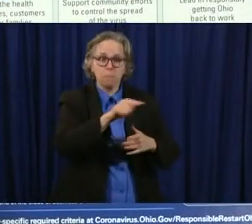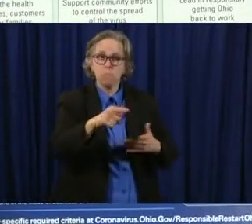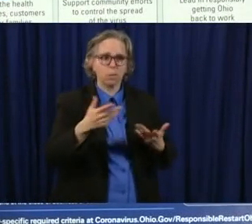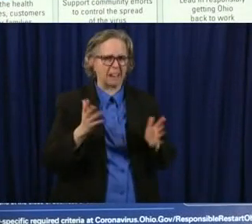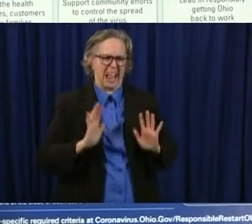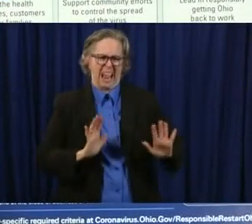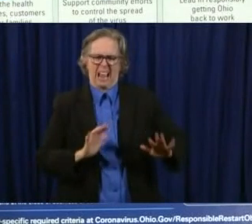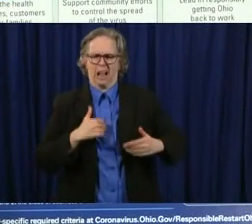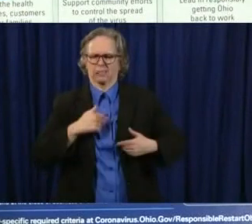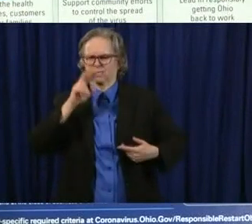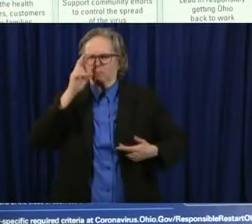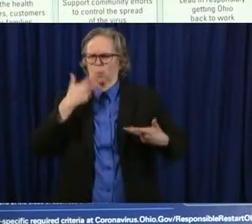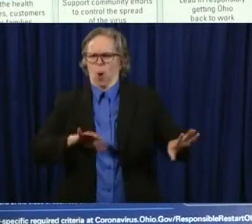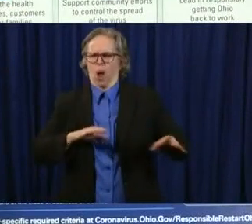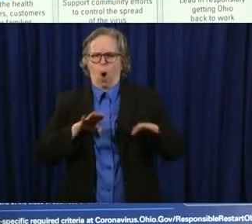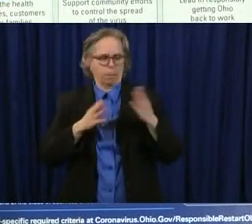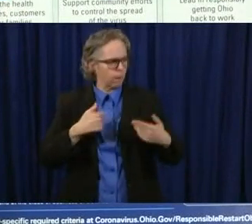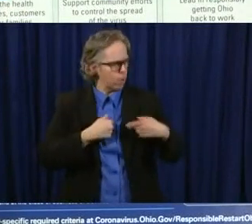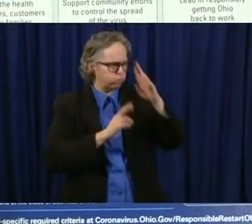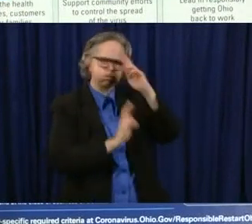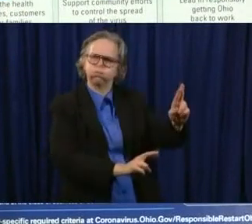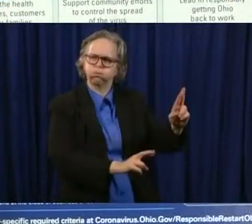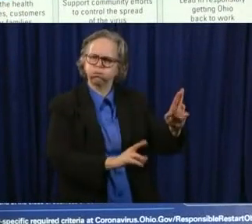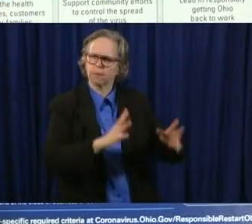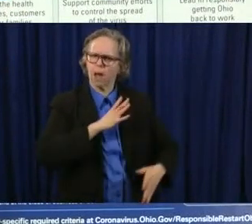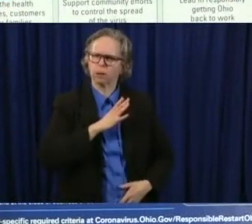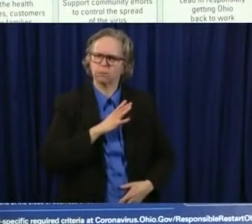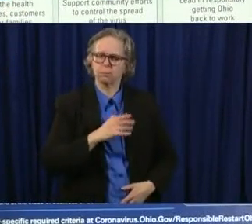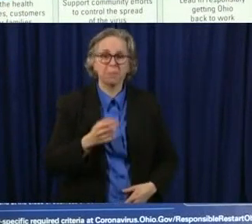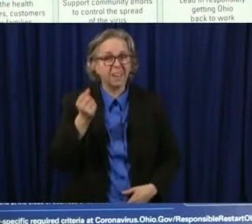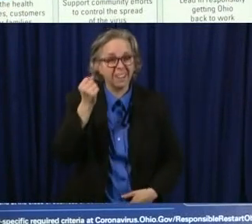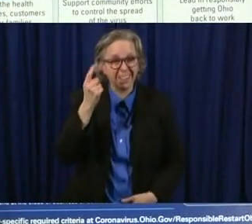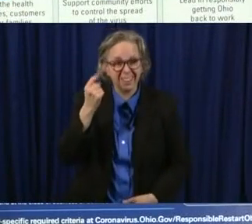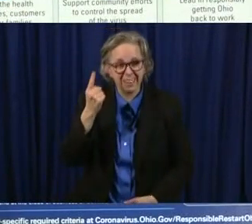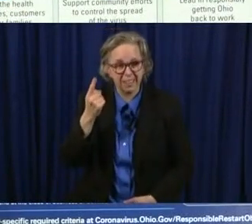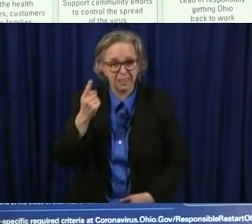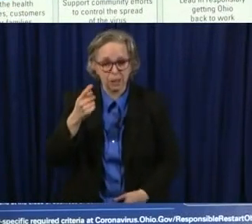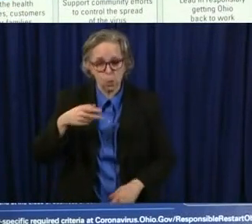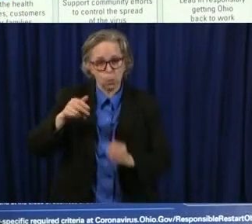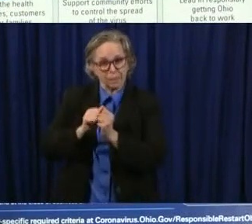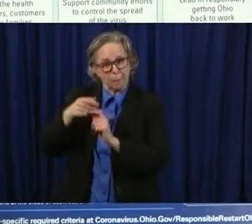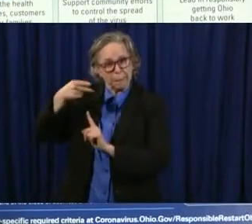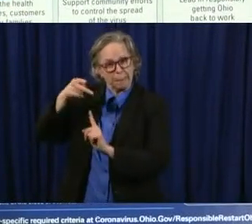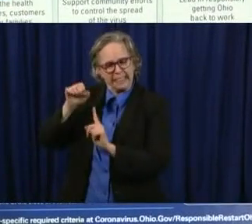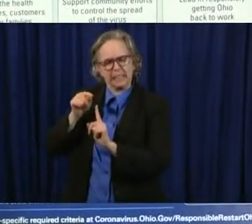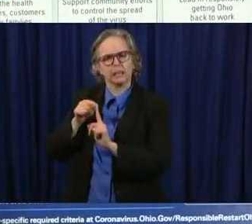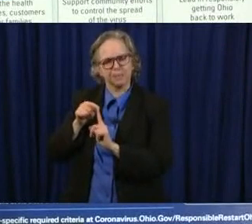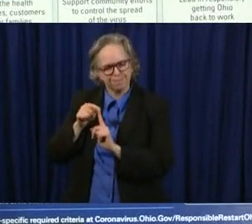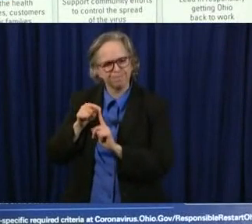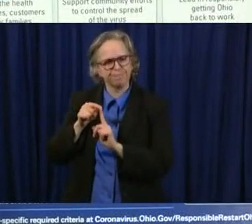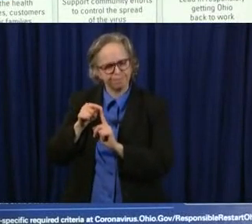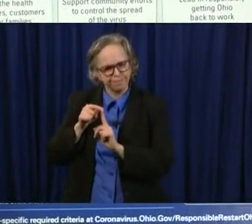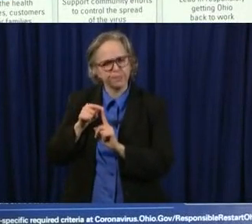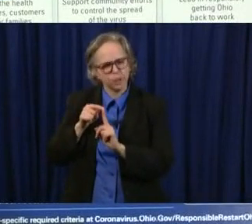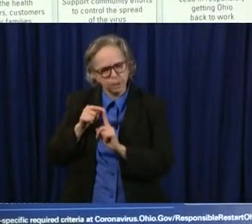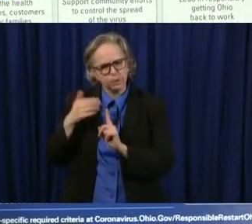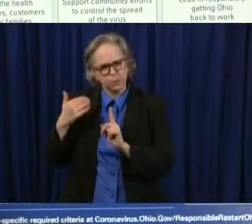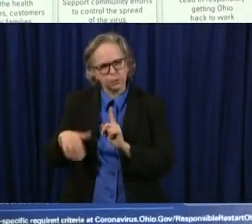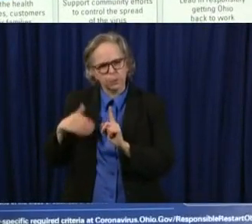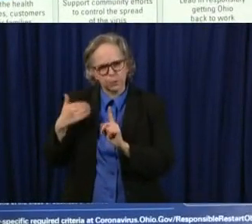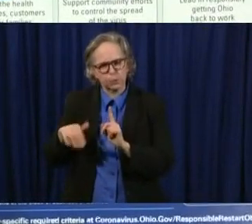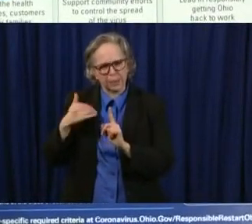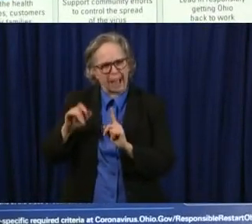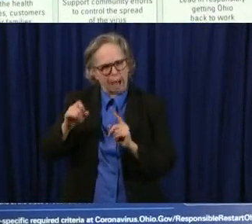um with the with the PPE um you know they can make the the decision to move to move forward. uh